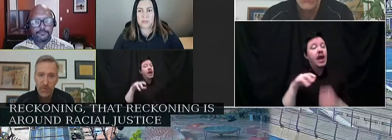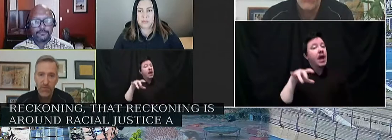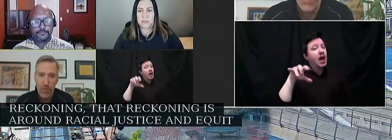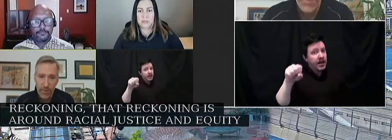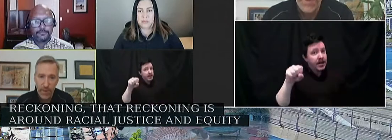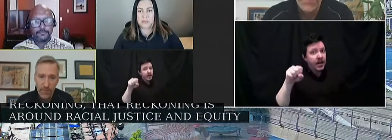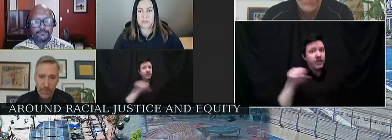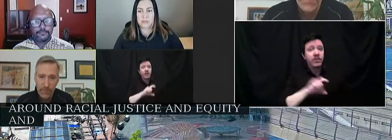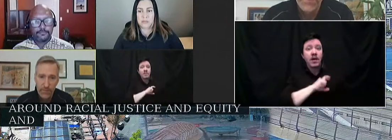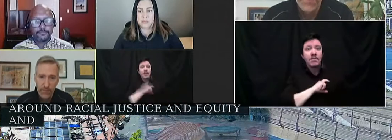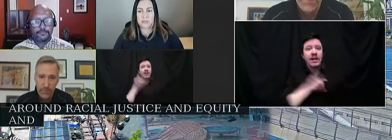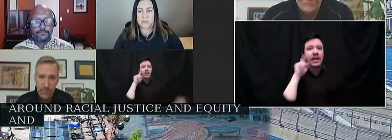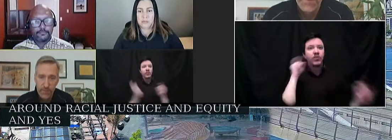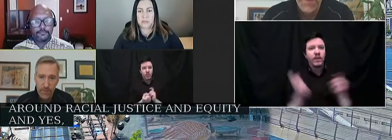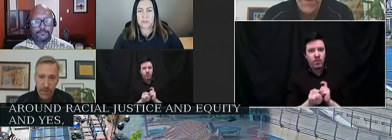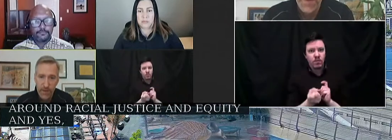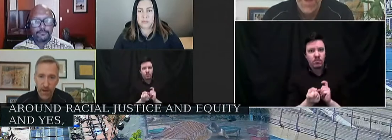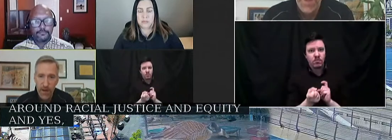police reform.